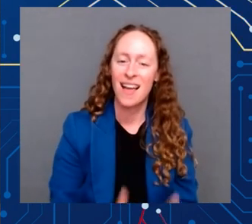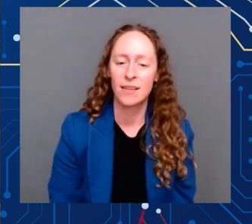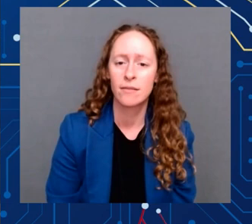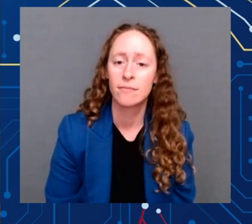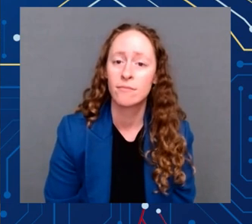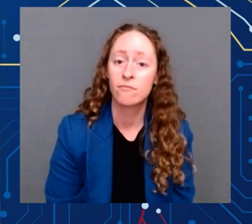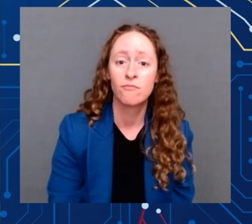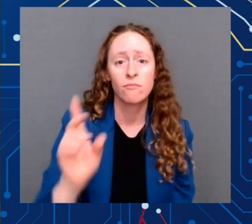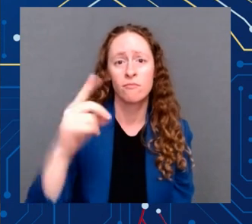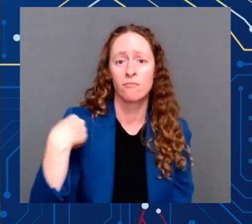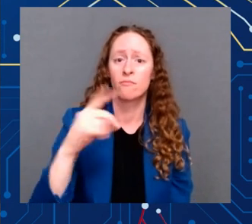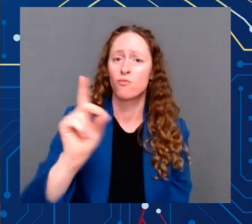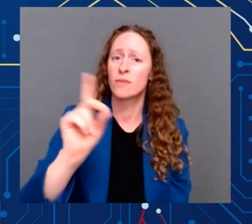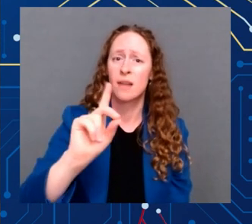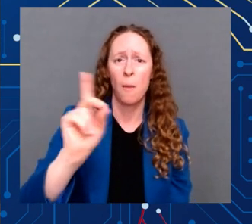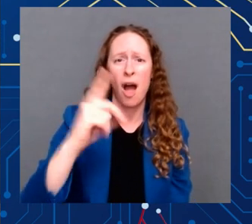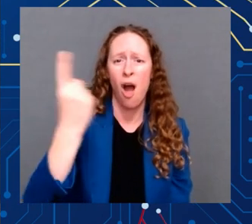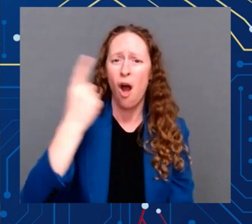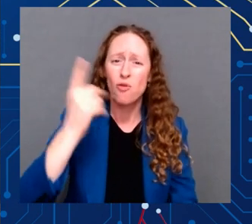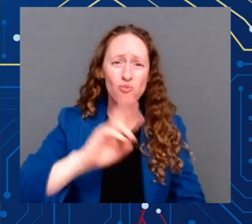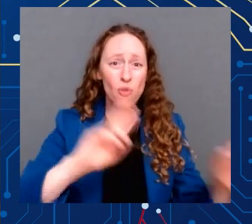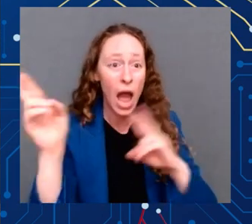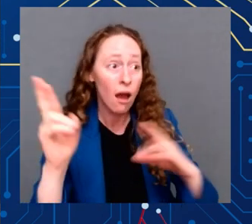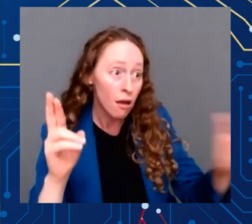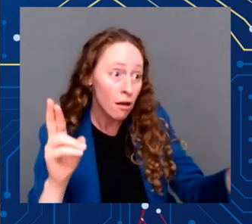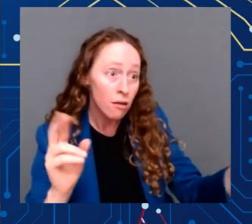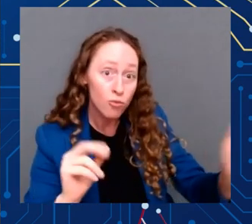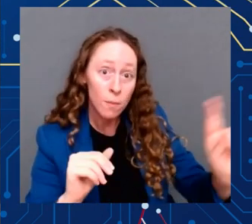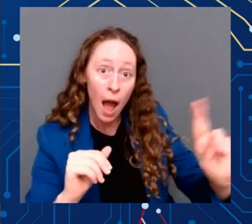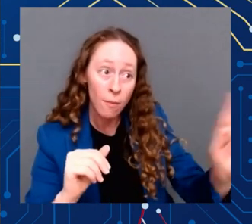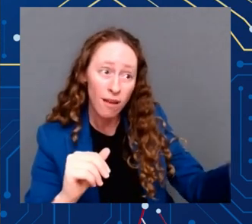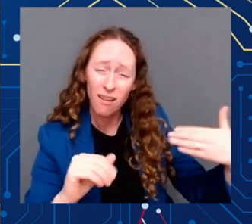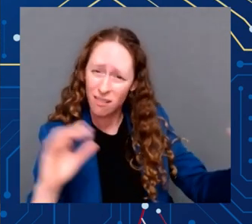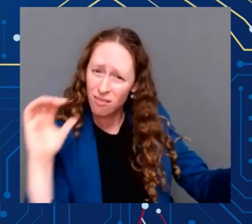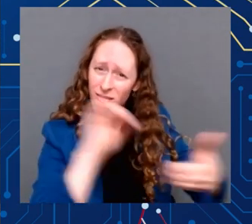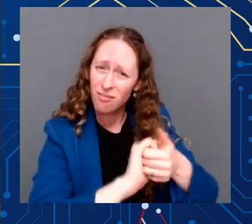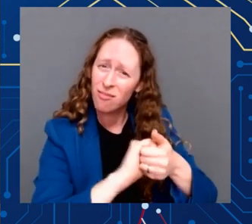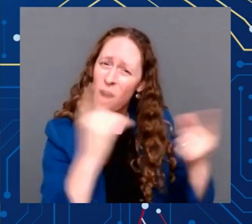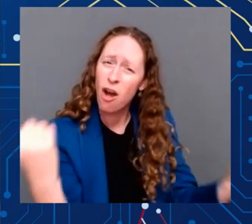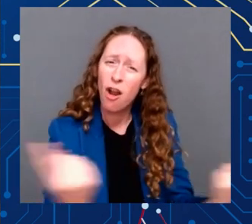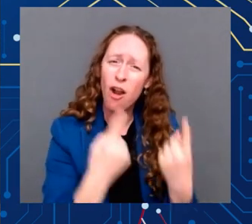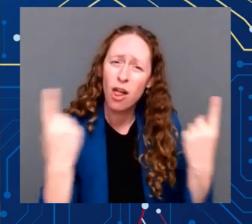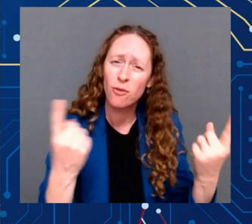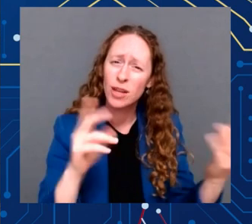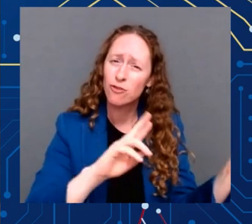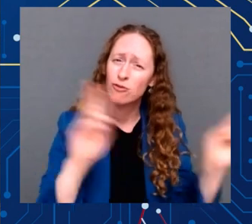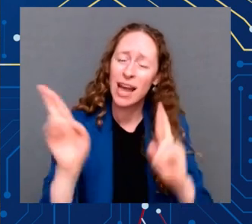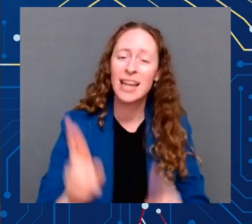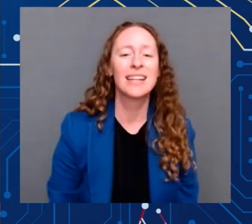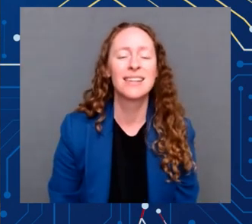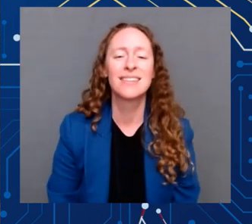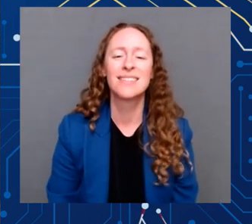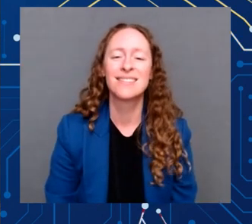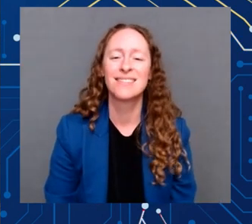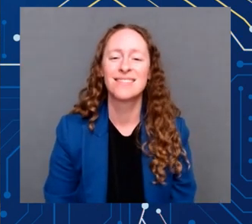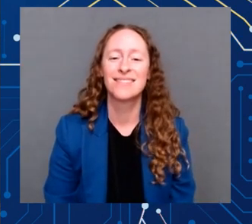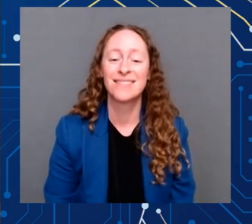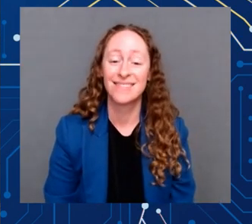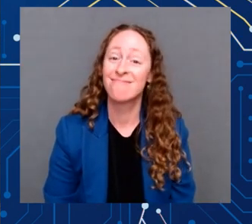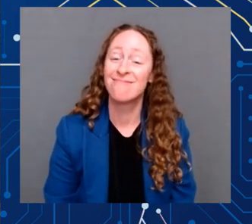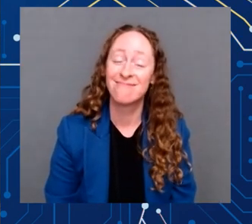celebrate such an accomplishment. And I want to give a special shout out to my staff. Jeff, they are amazing,